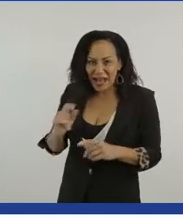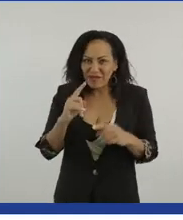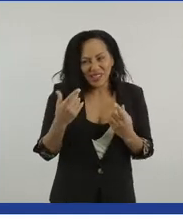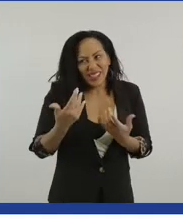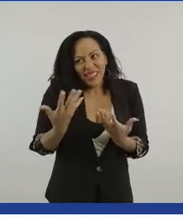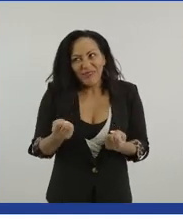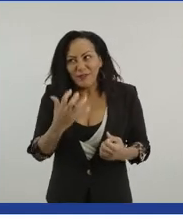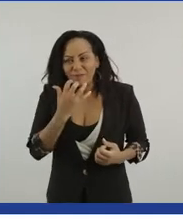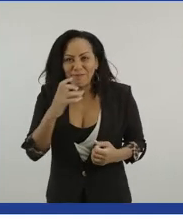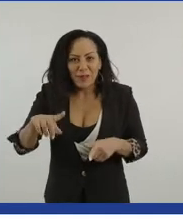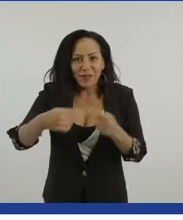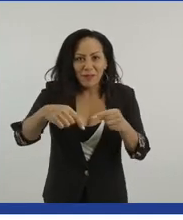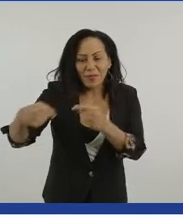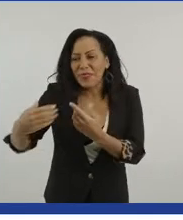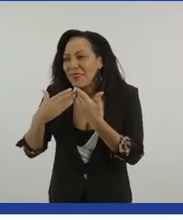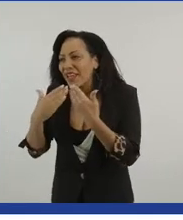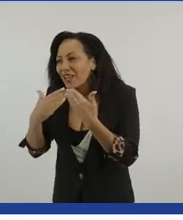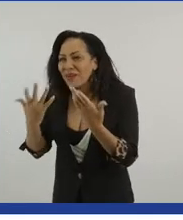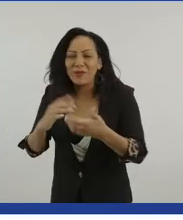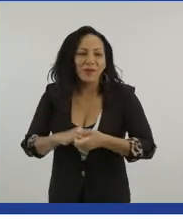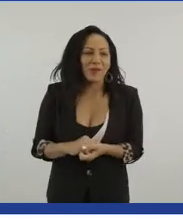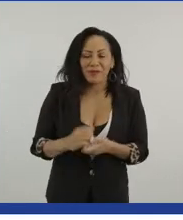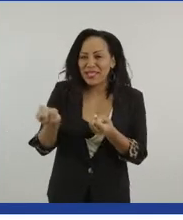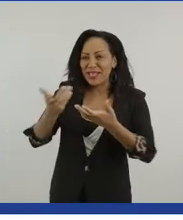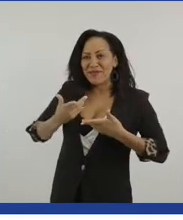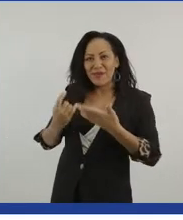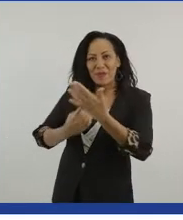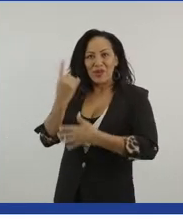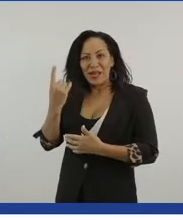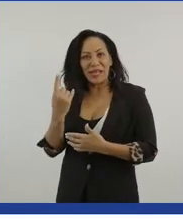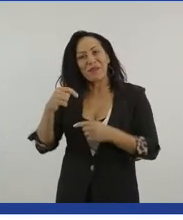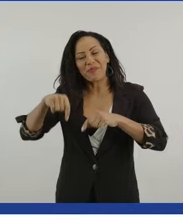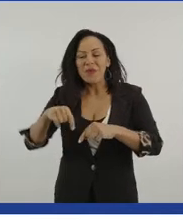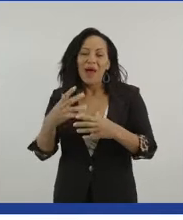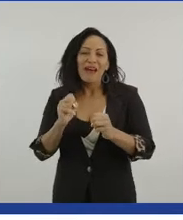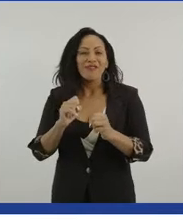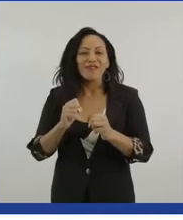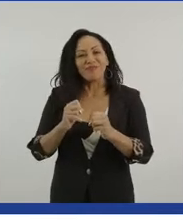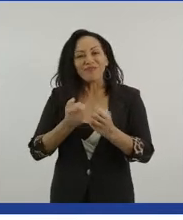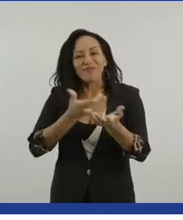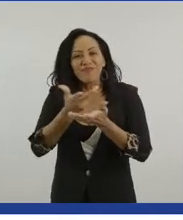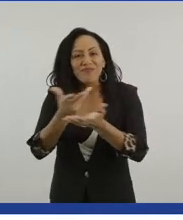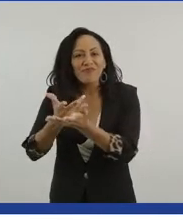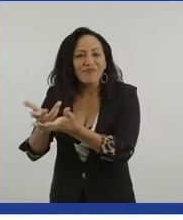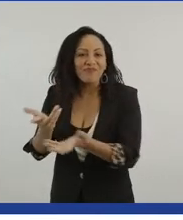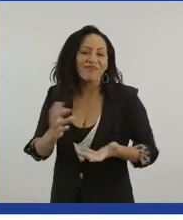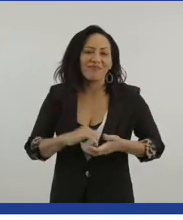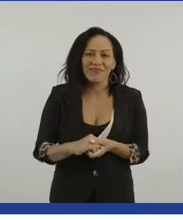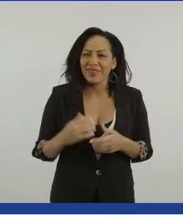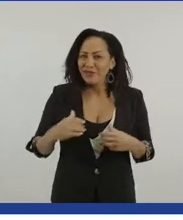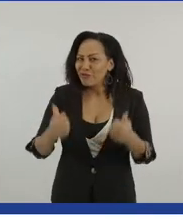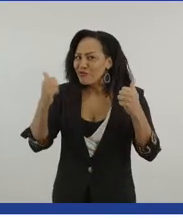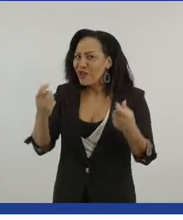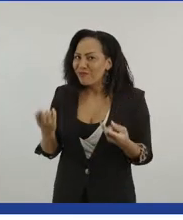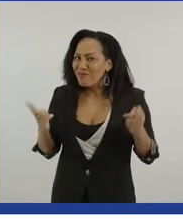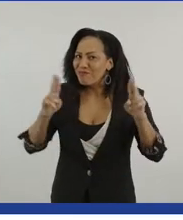obviously won and let me have this opportunity to chat to you. It's great being back at the NEC.